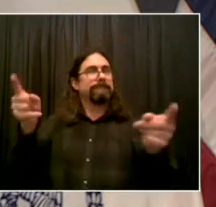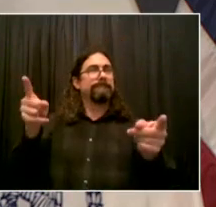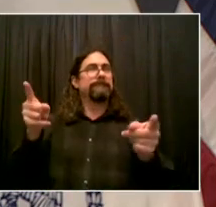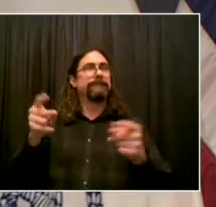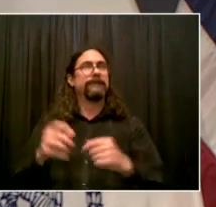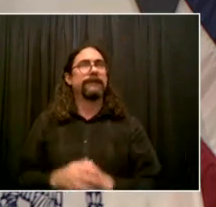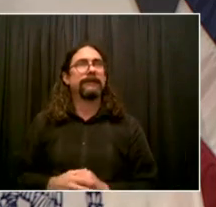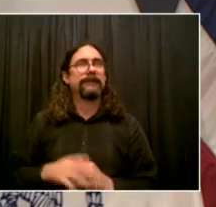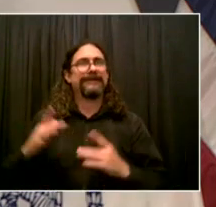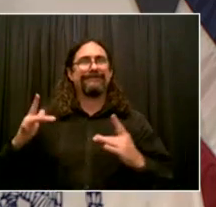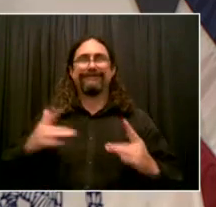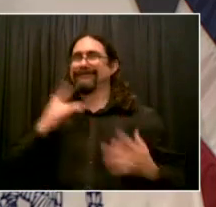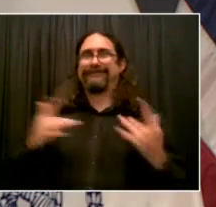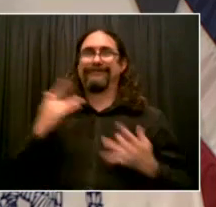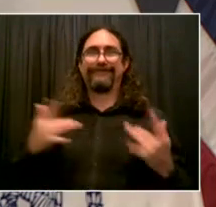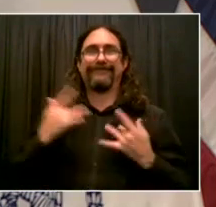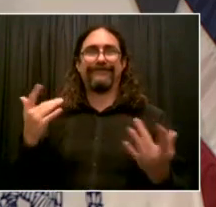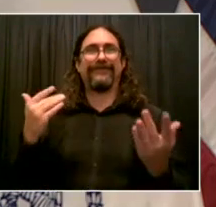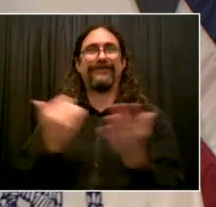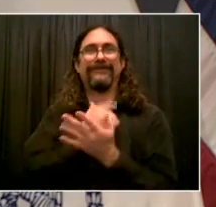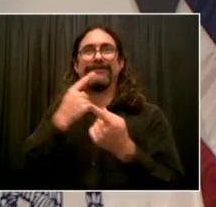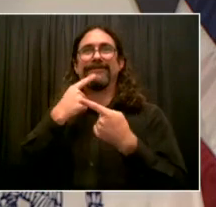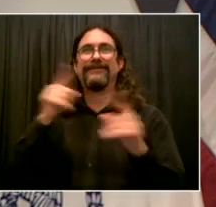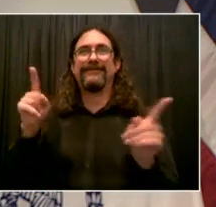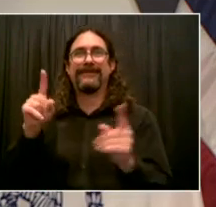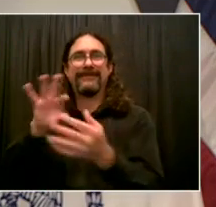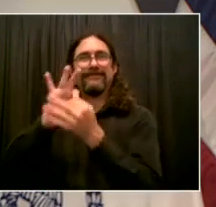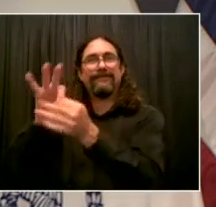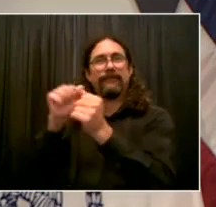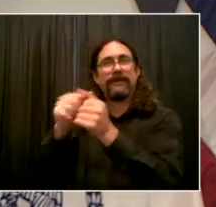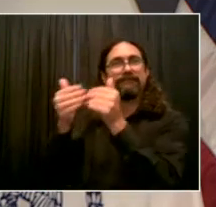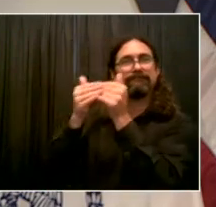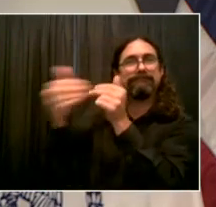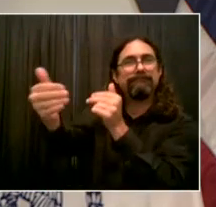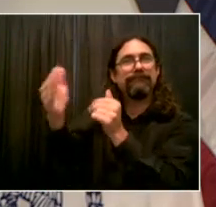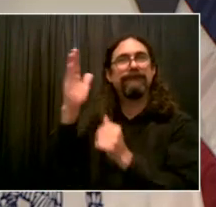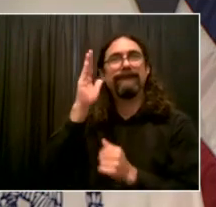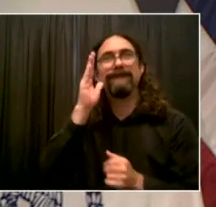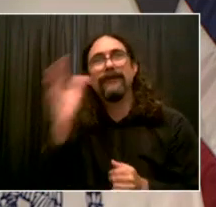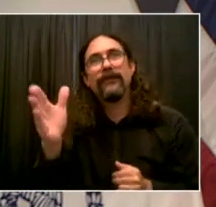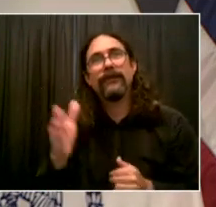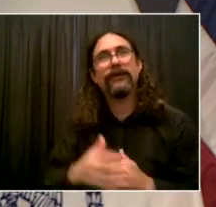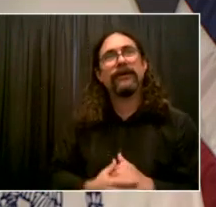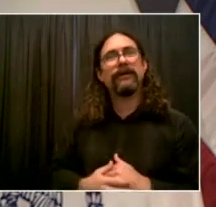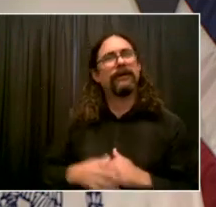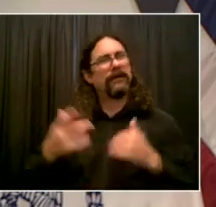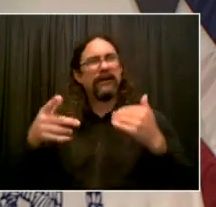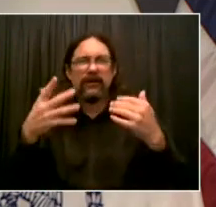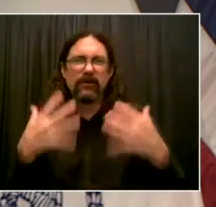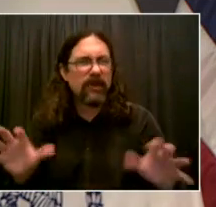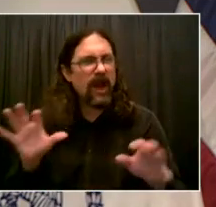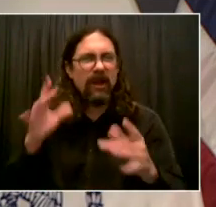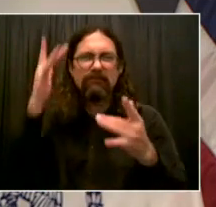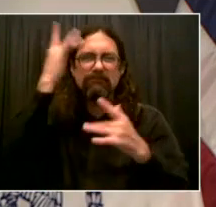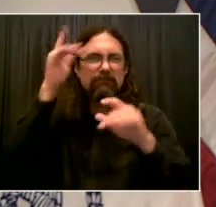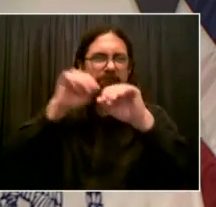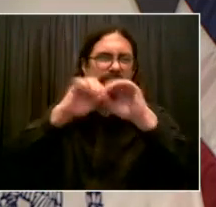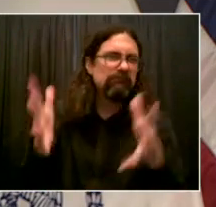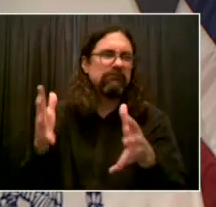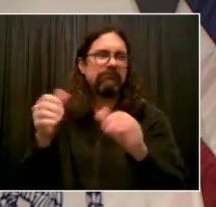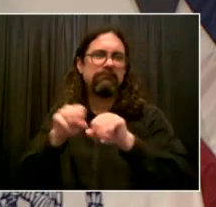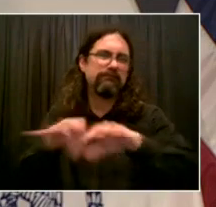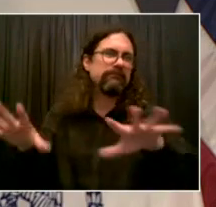future. We never want to see another pandemic, but it's going to take a lot of work to protect New York City and protect the whole earth in the future.